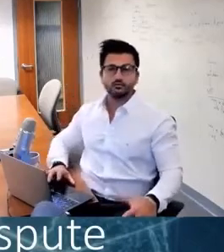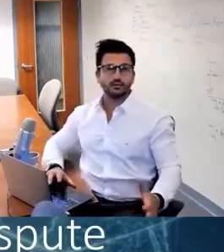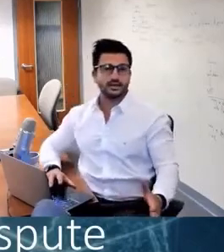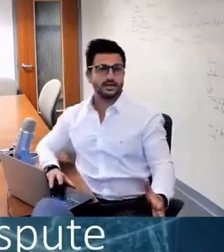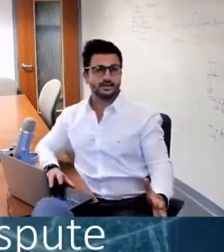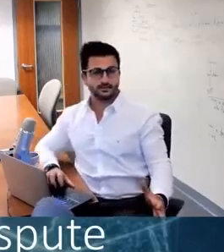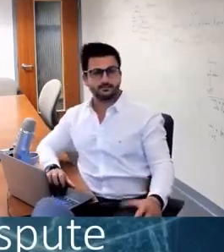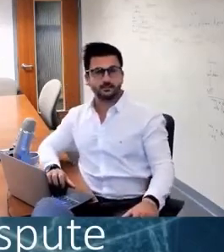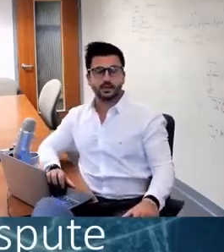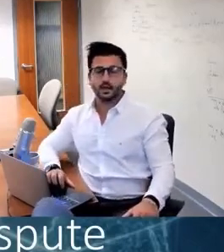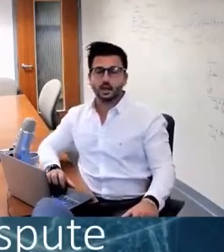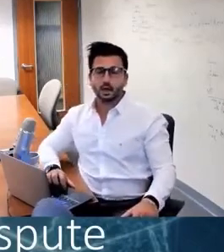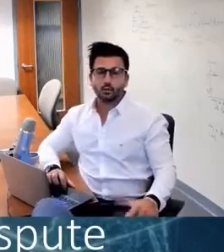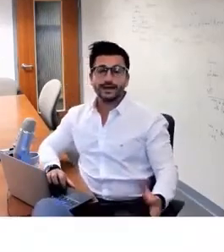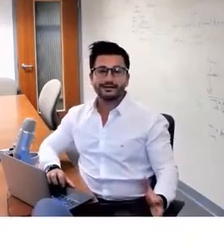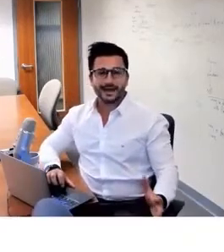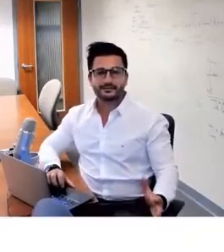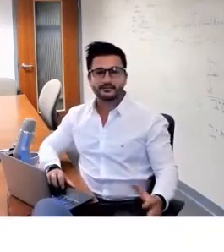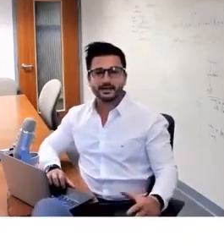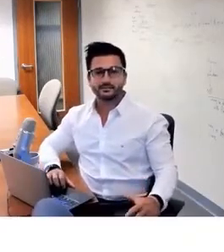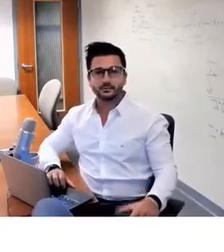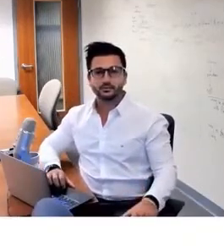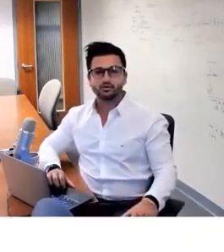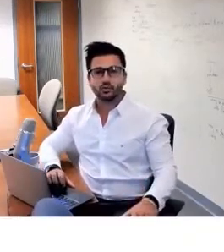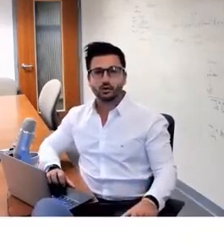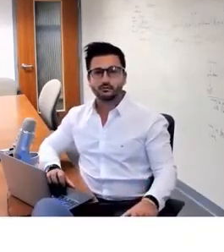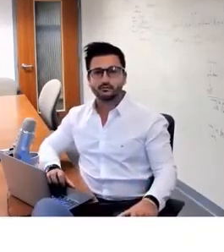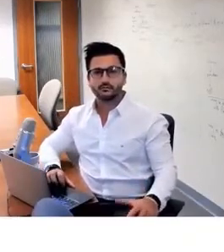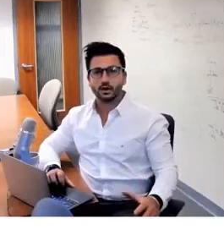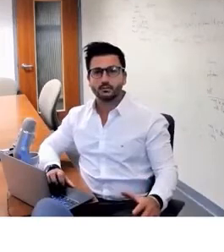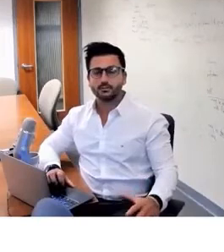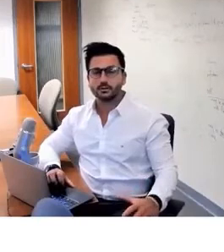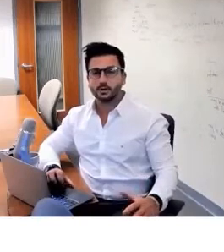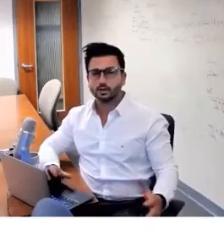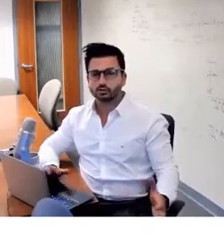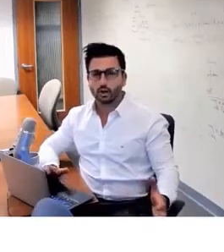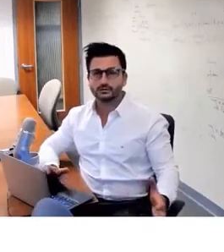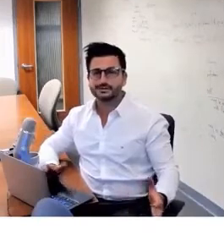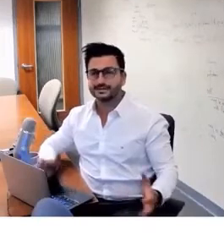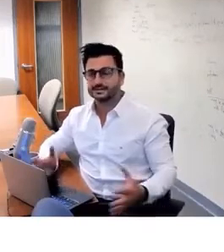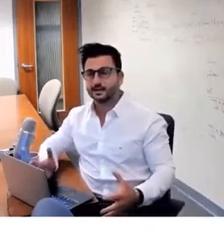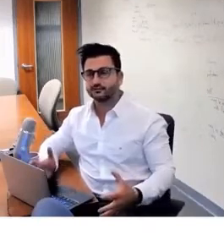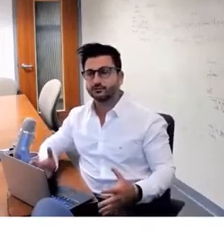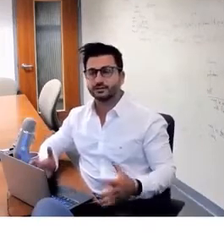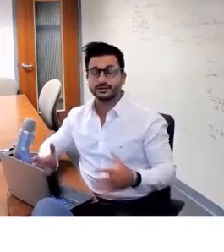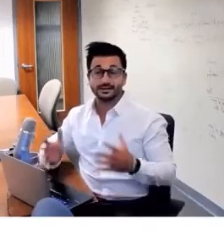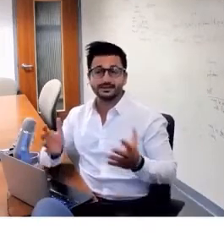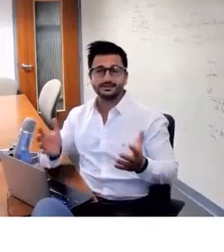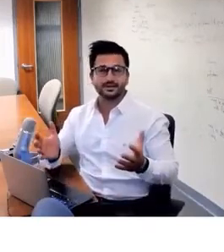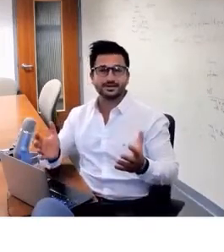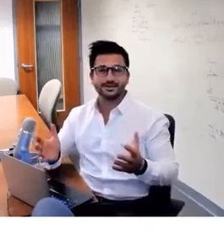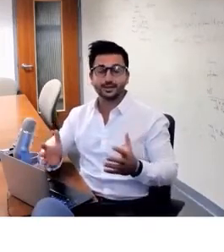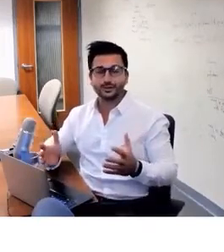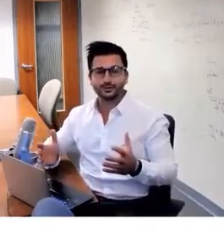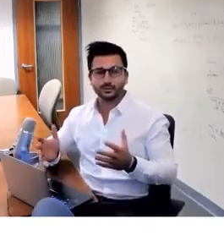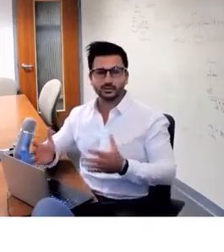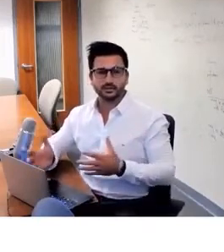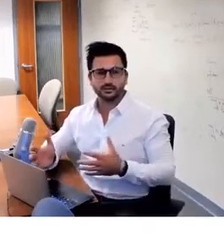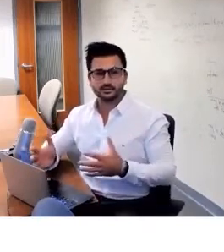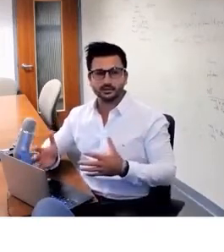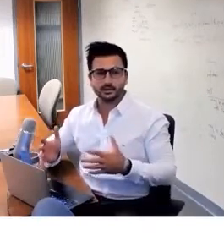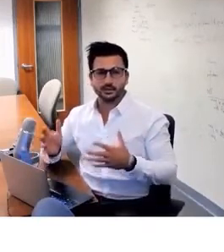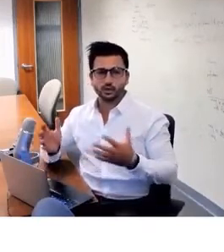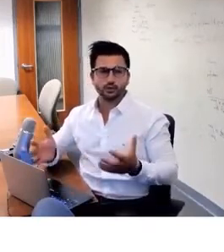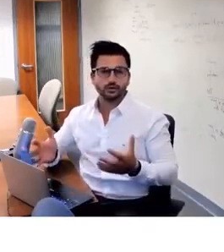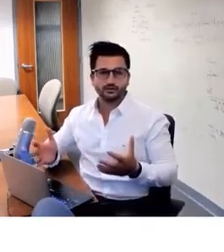Law in 2018. We have gathered experts drawn from across industry and academia, including